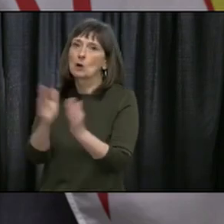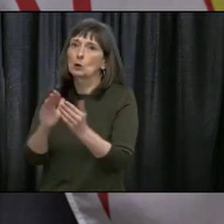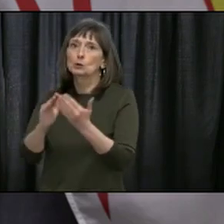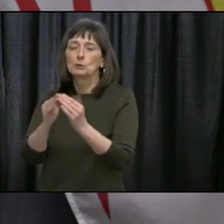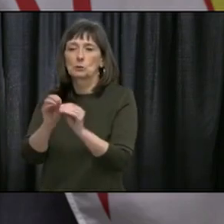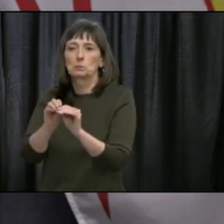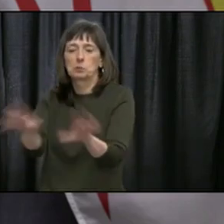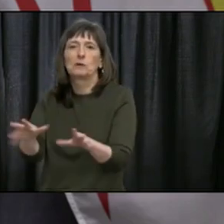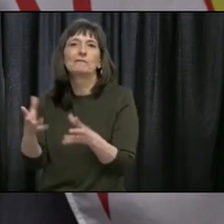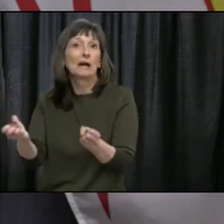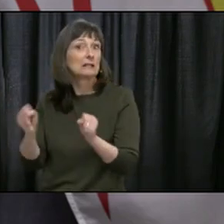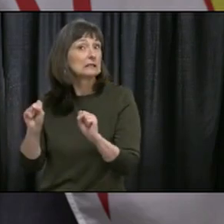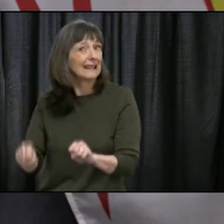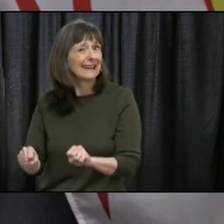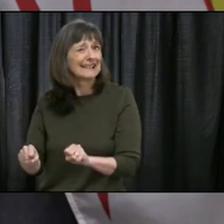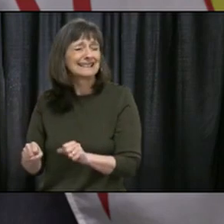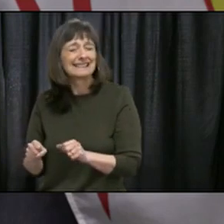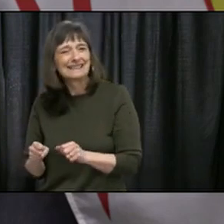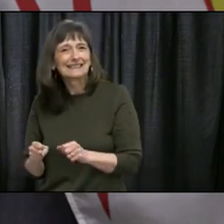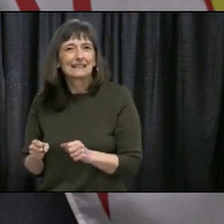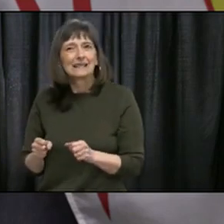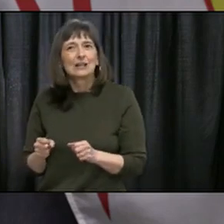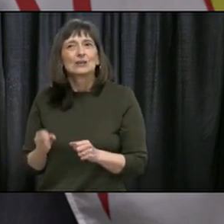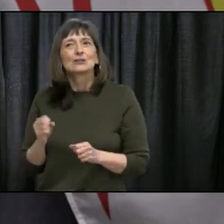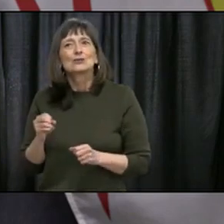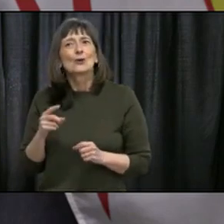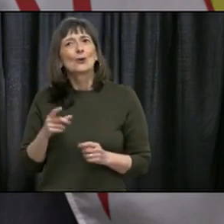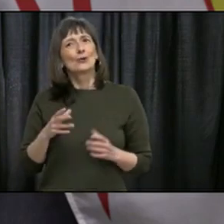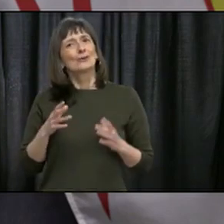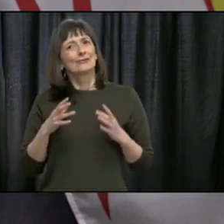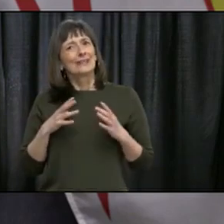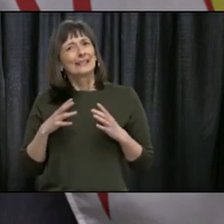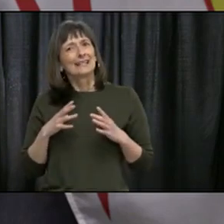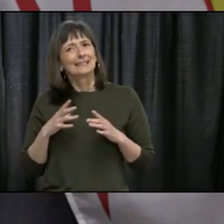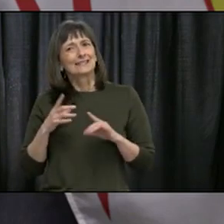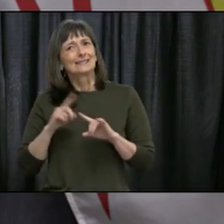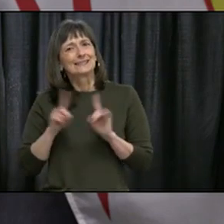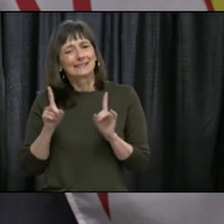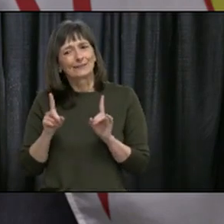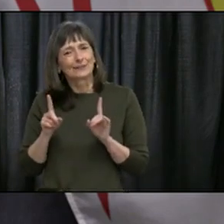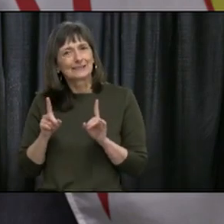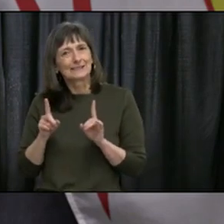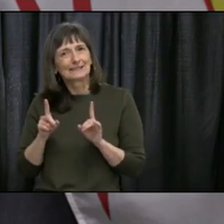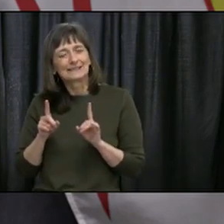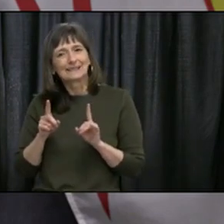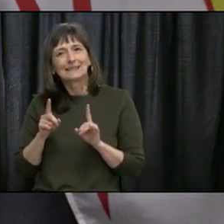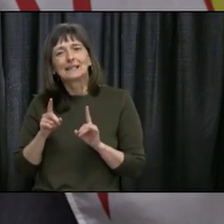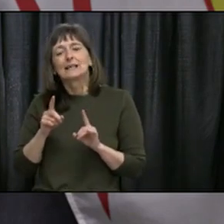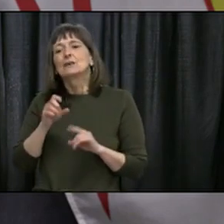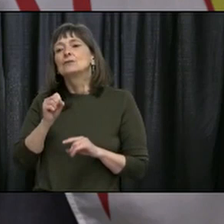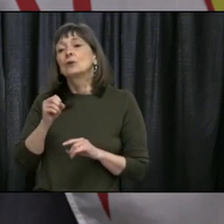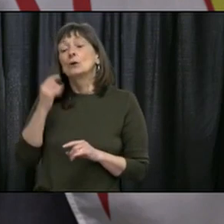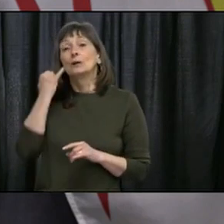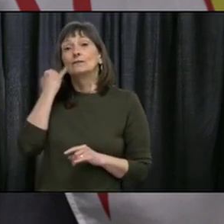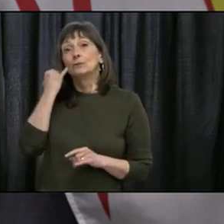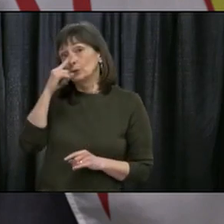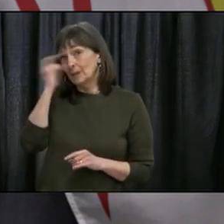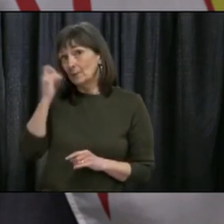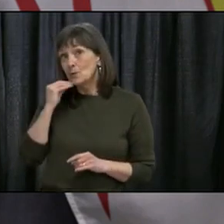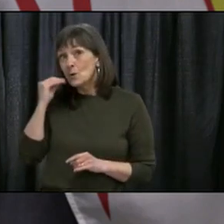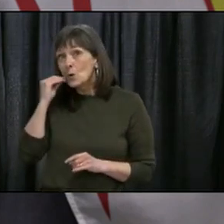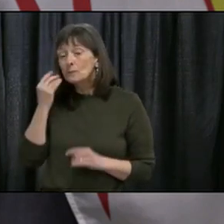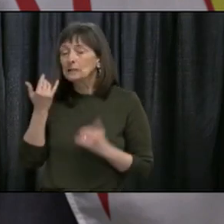So whatever your plans are with regard to traveling to a summer home I think the basic principles of physical distancing